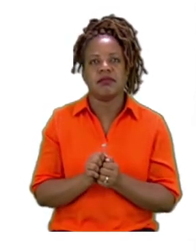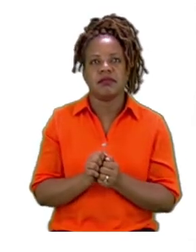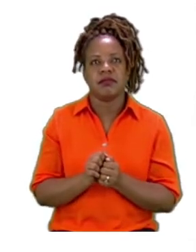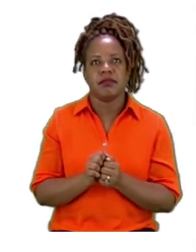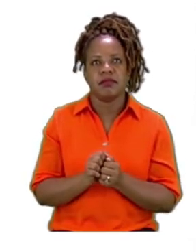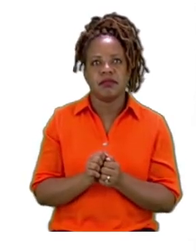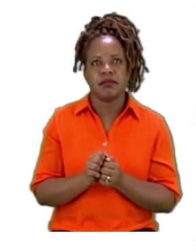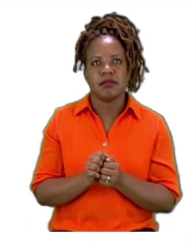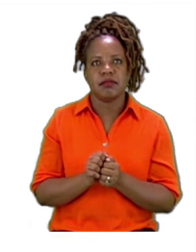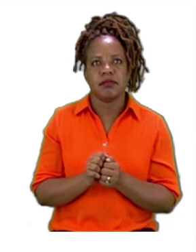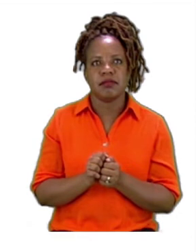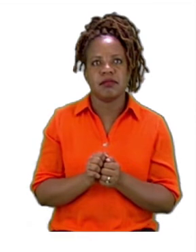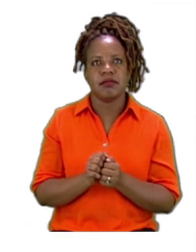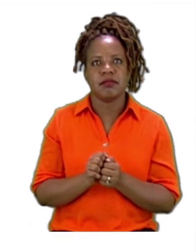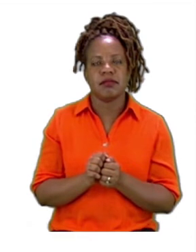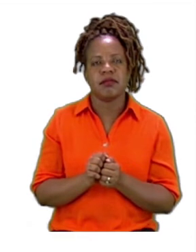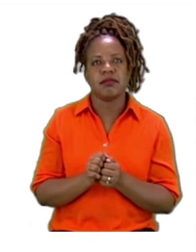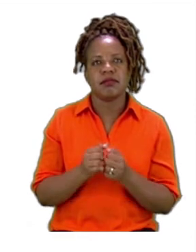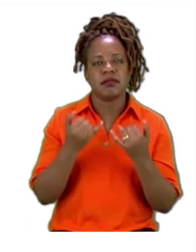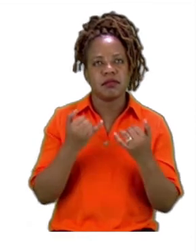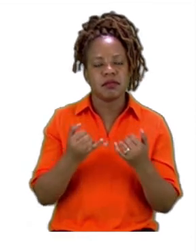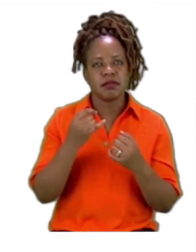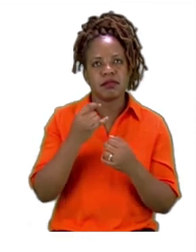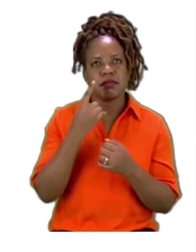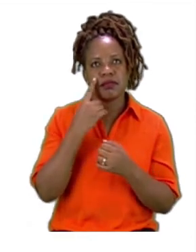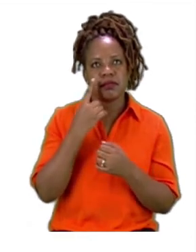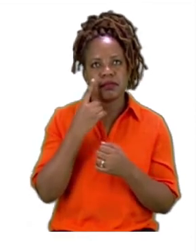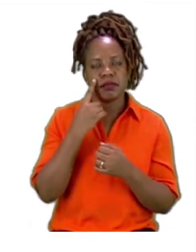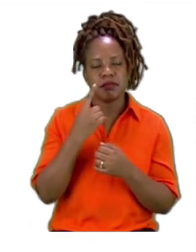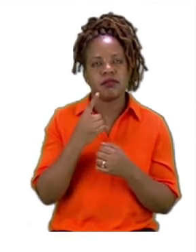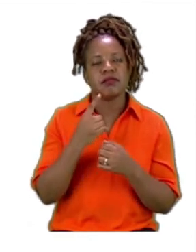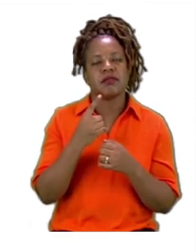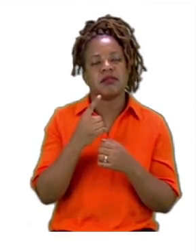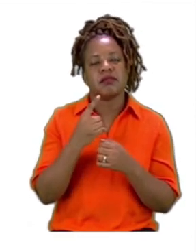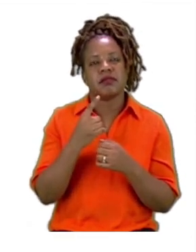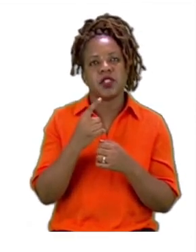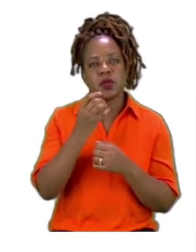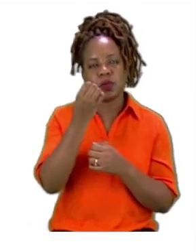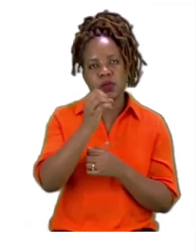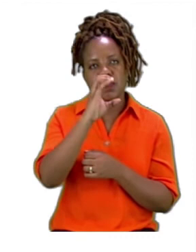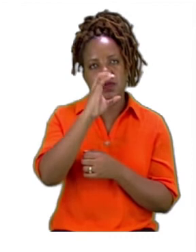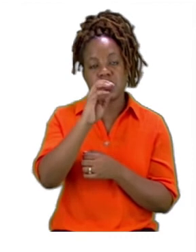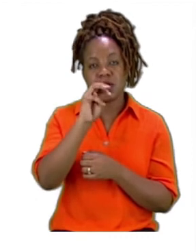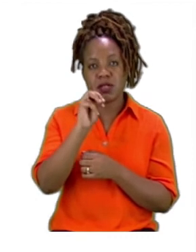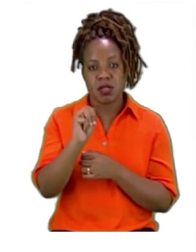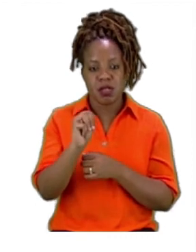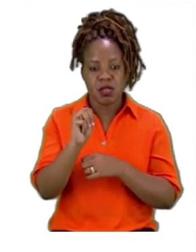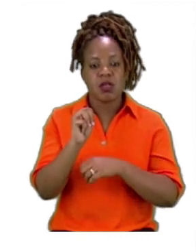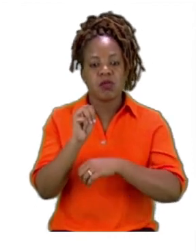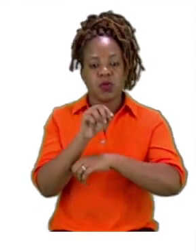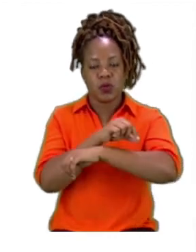that is written CM for centimetre. If you can see, you have for the first